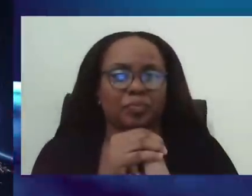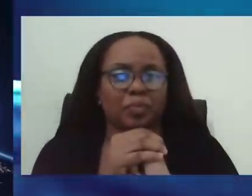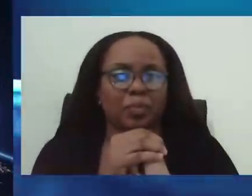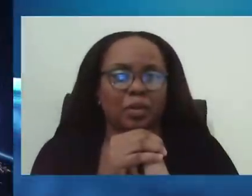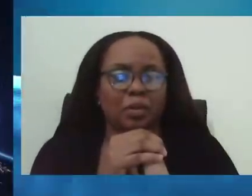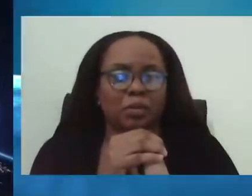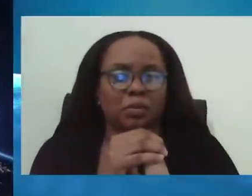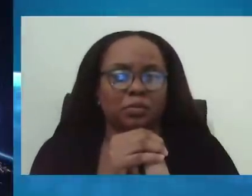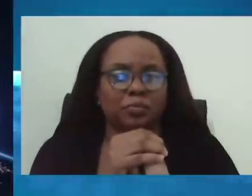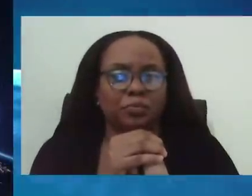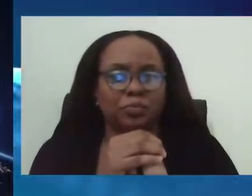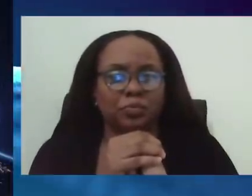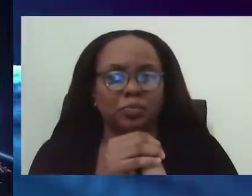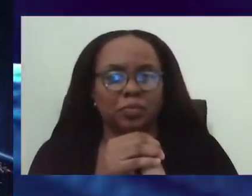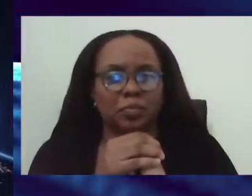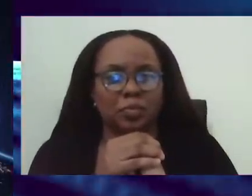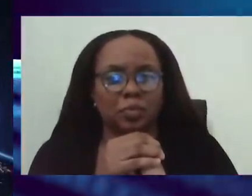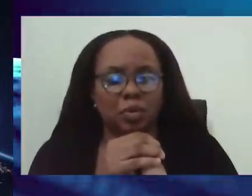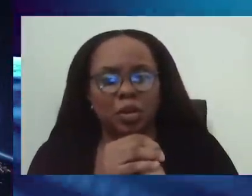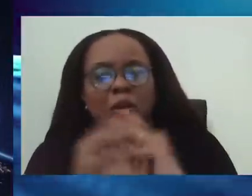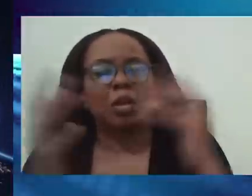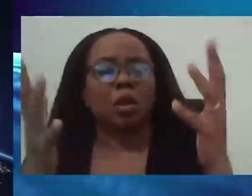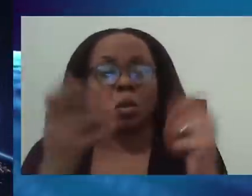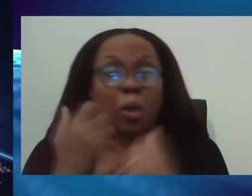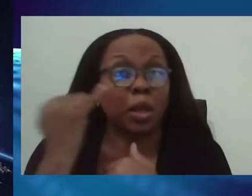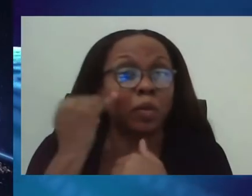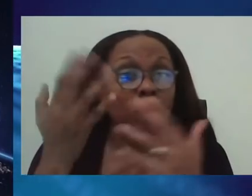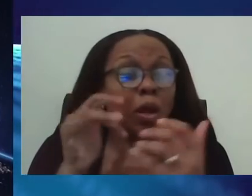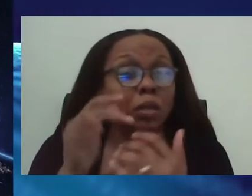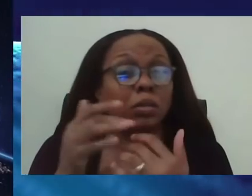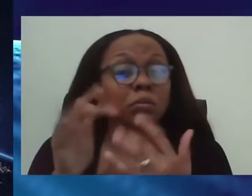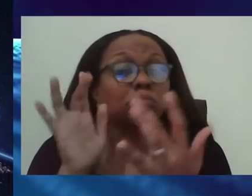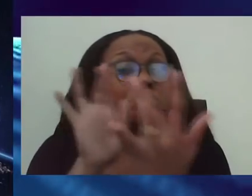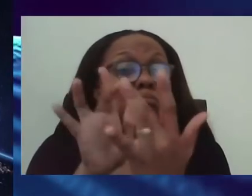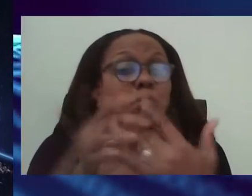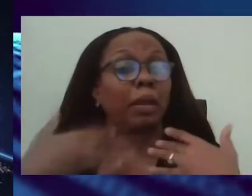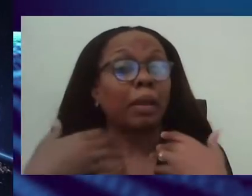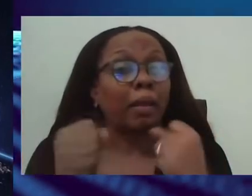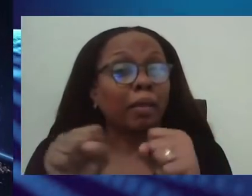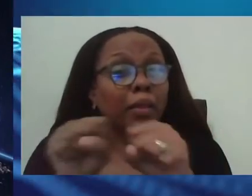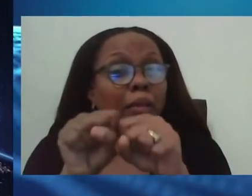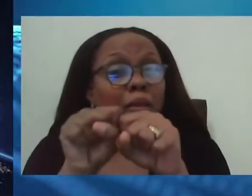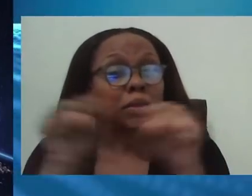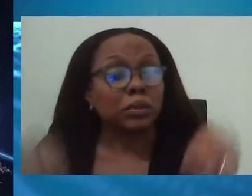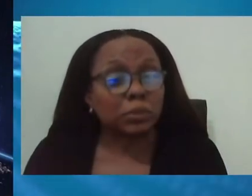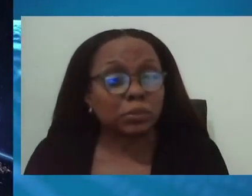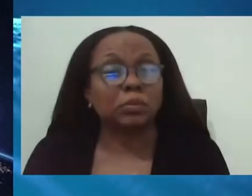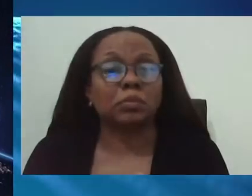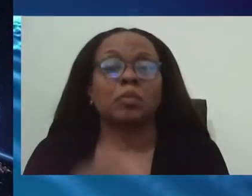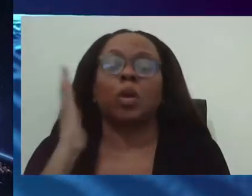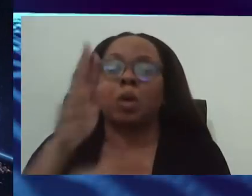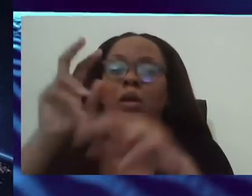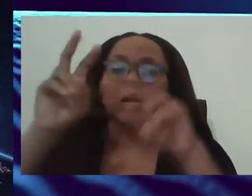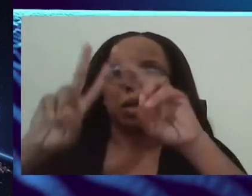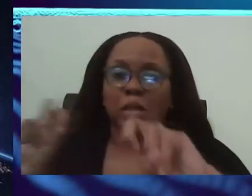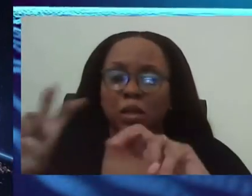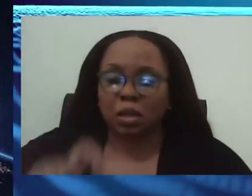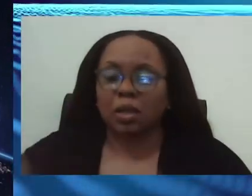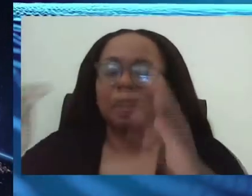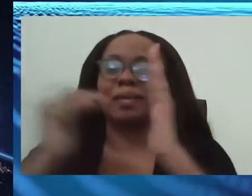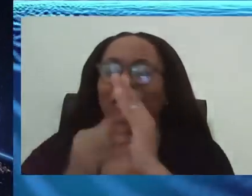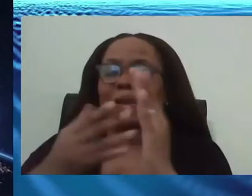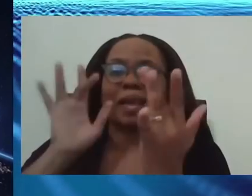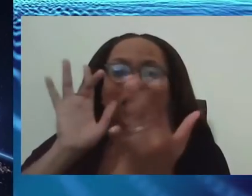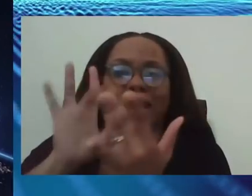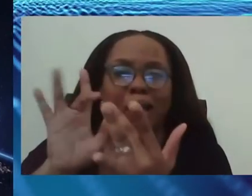everybody a bit of equity in terms of reaching the health care system. And so realistically speaking, we will attempt to reassess you and reach back out to you